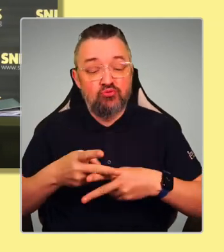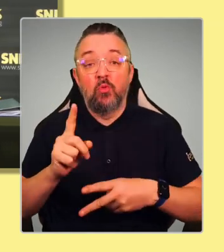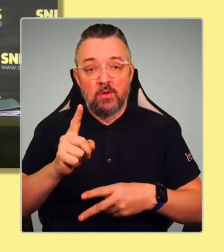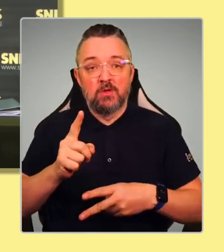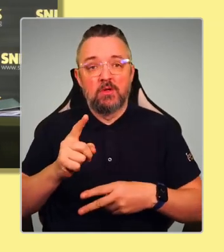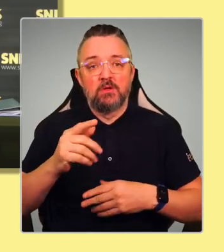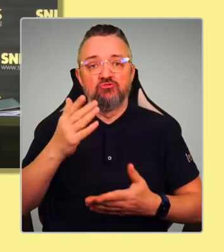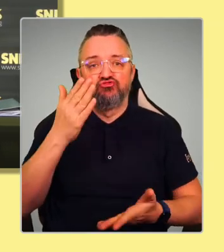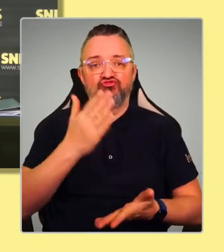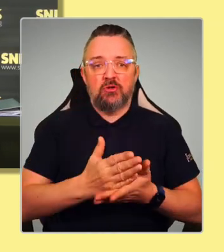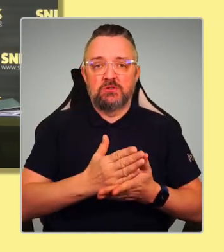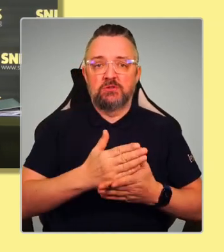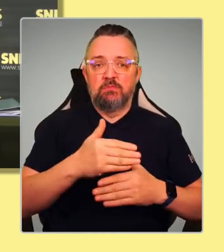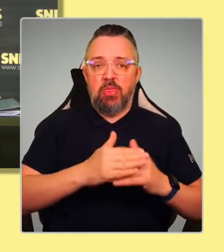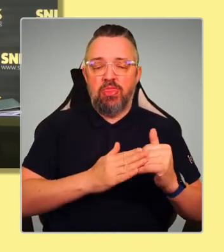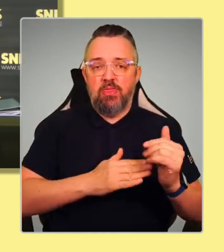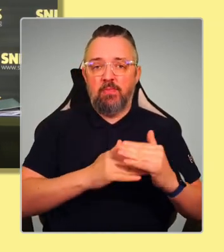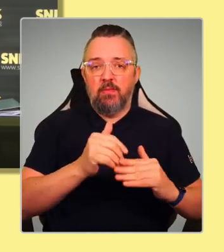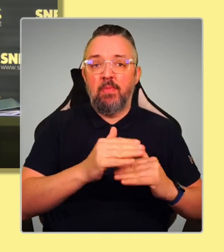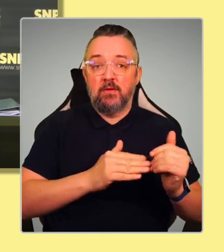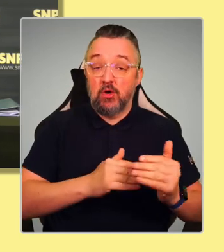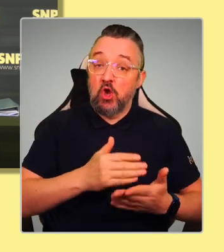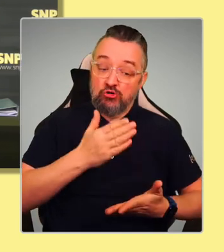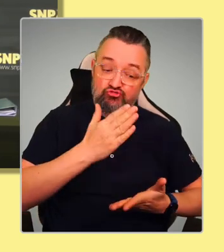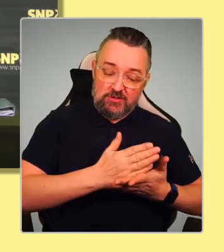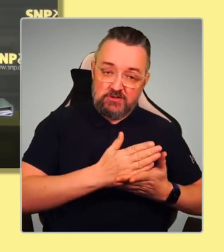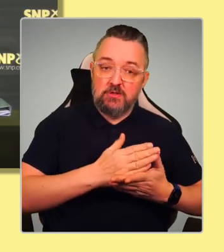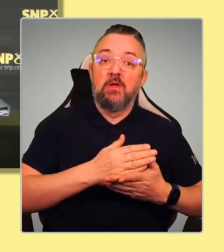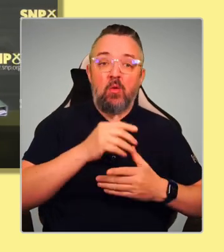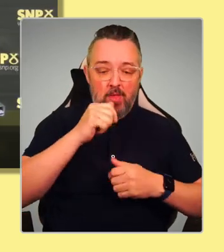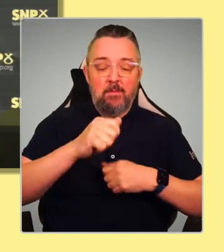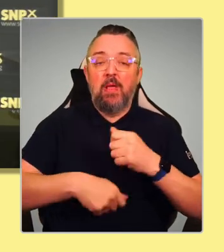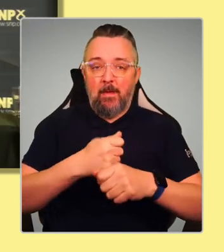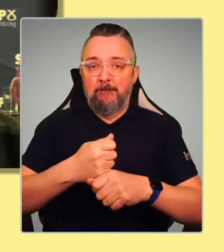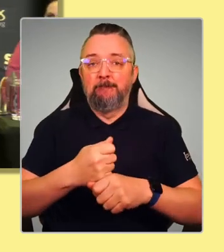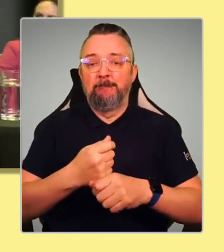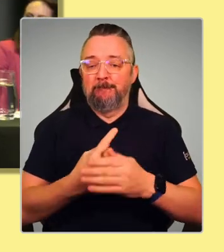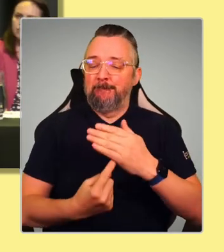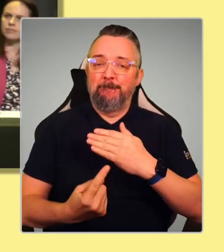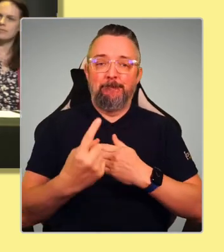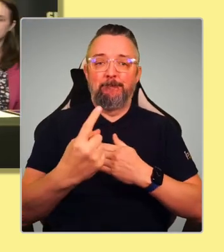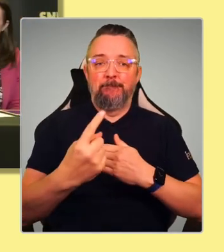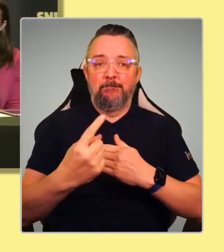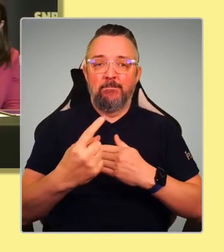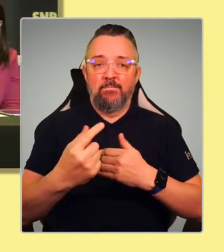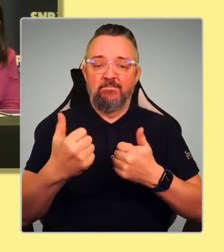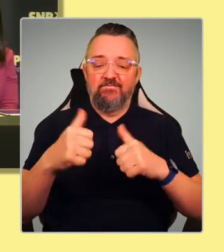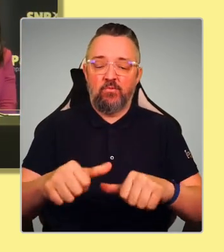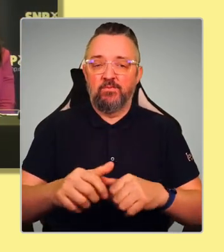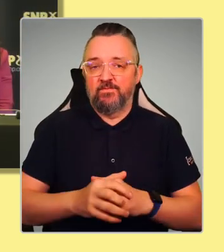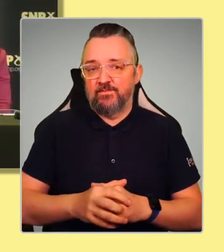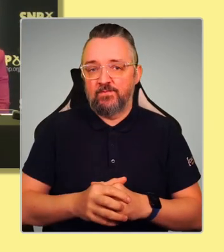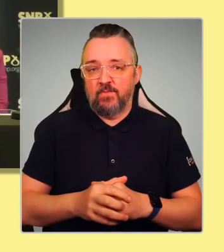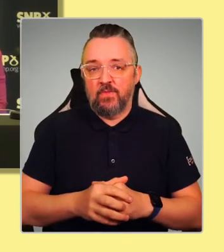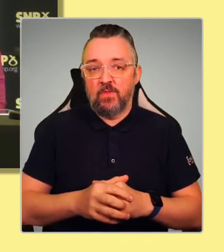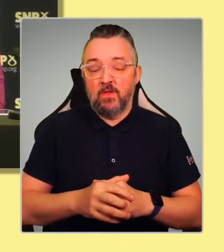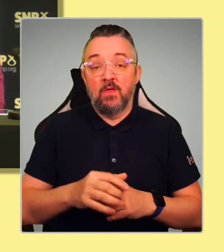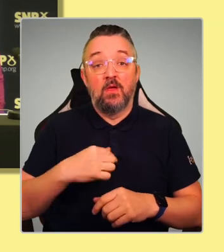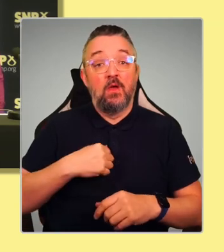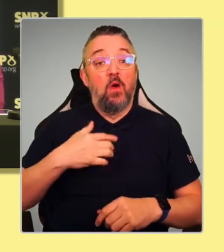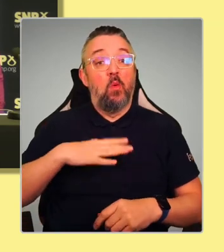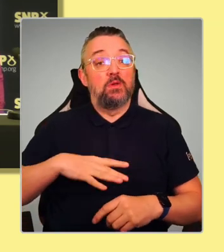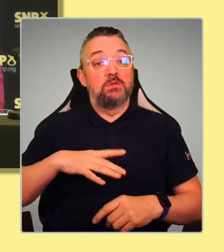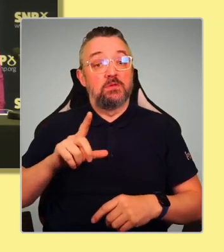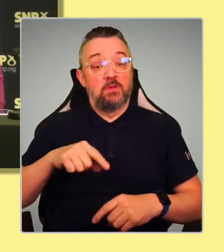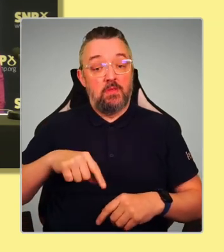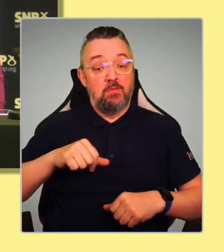help us lead the way towards self-determination. So I'm also suggesting that we take control of the process as well towards